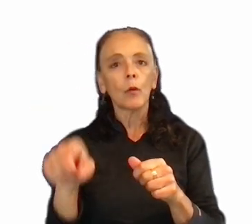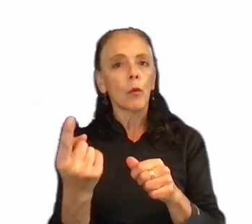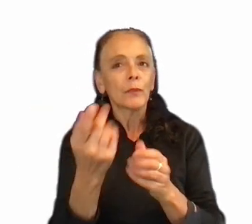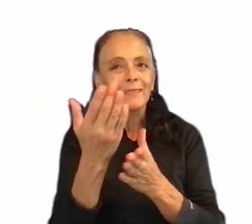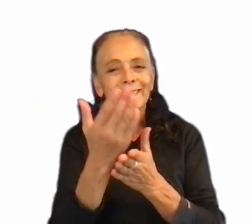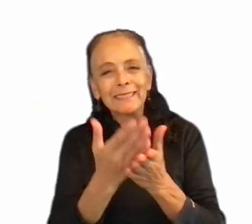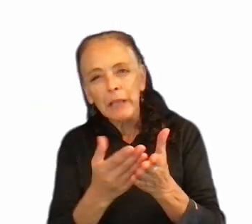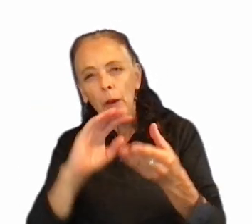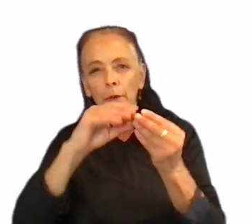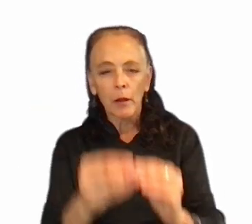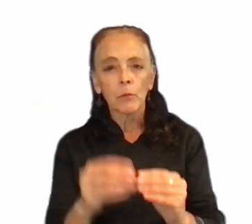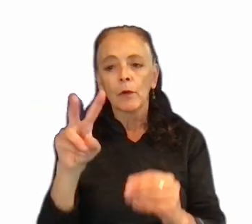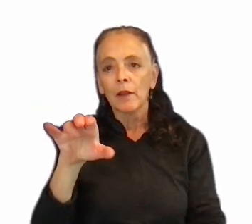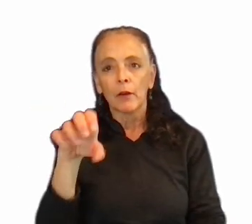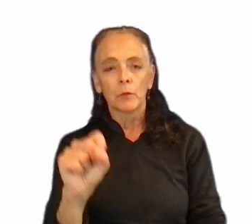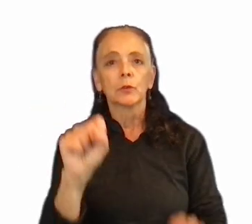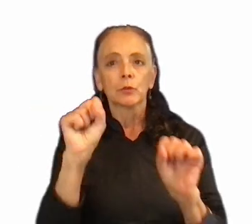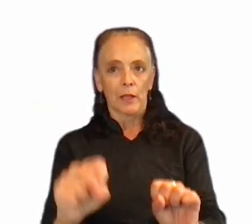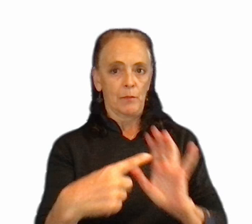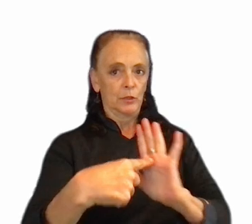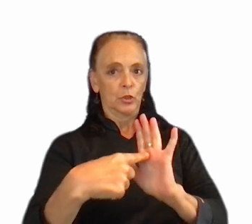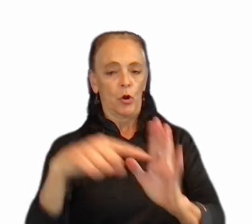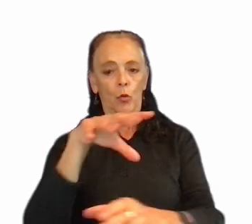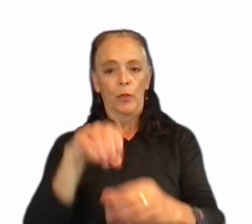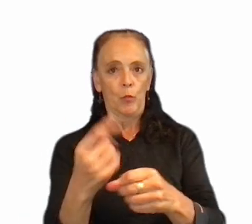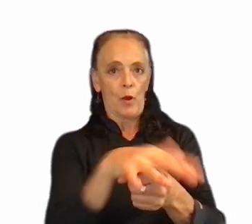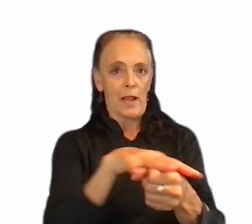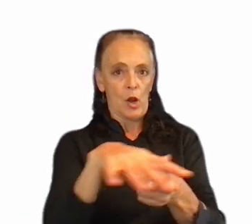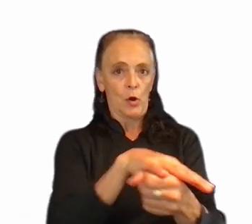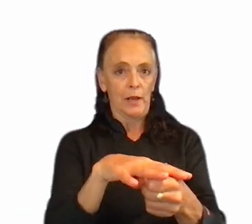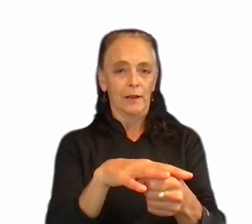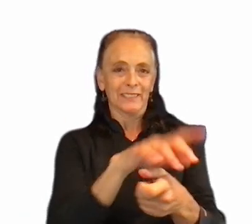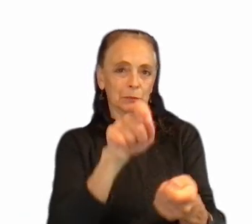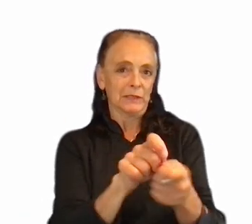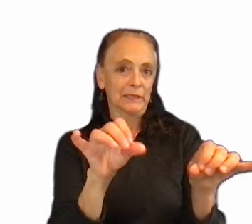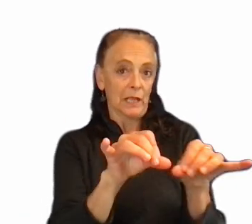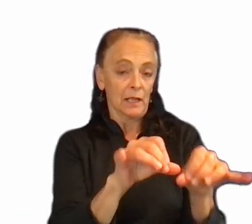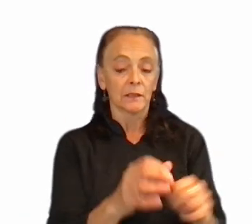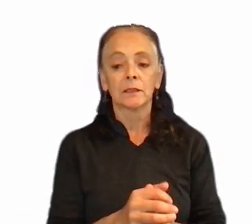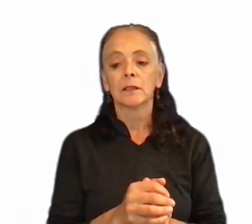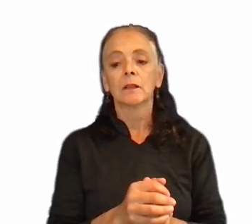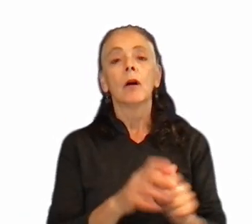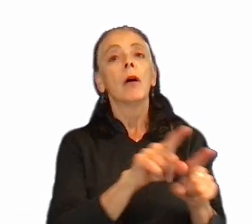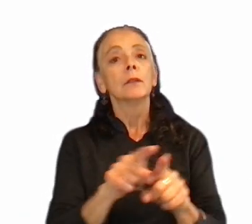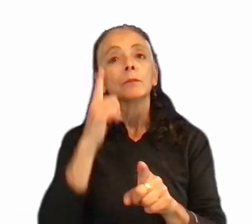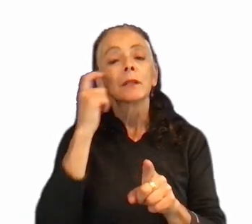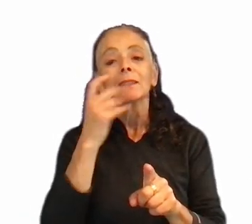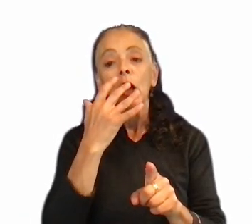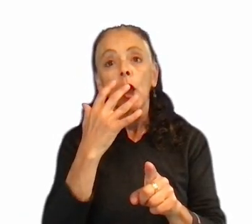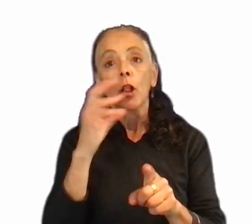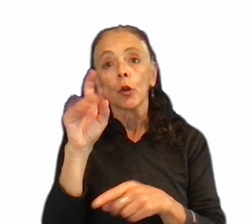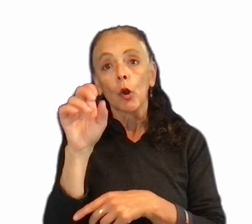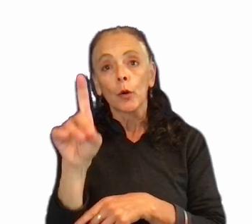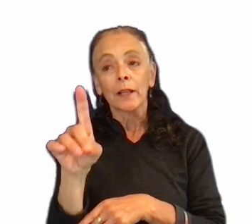number of variables can be shown within an area of certain size. Also because the color-coded areas